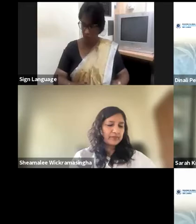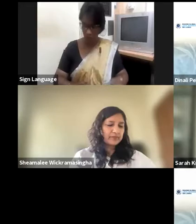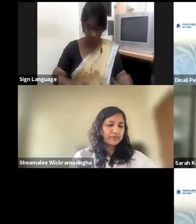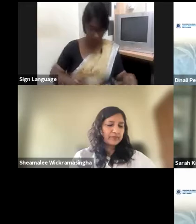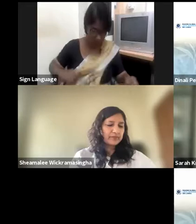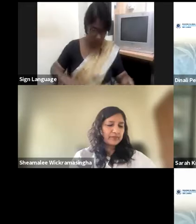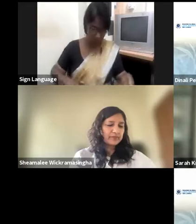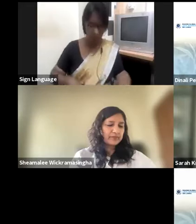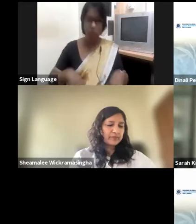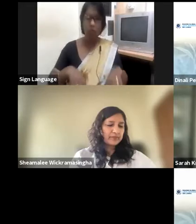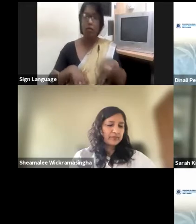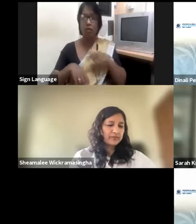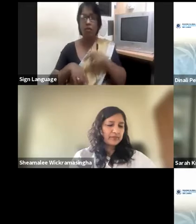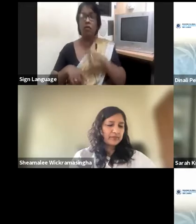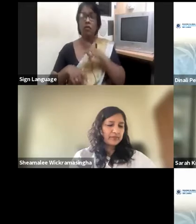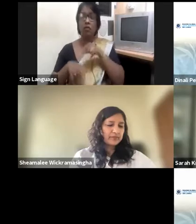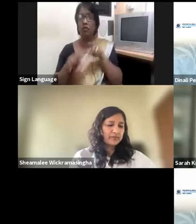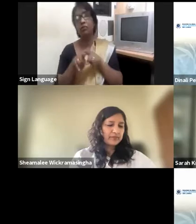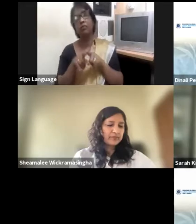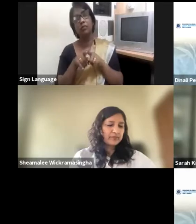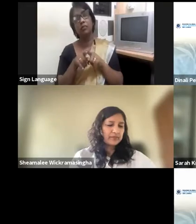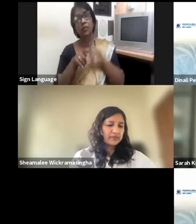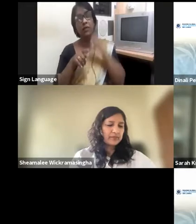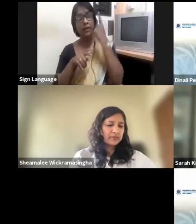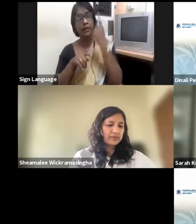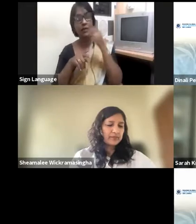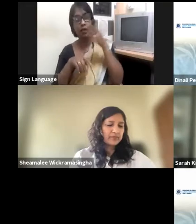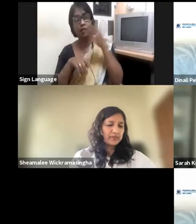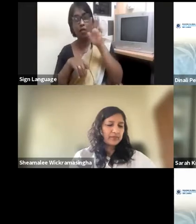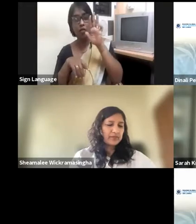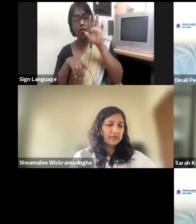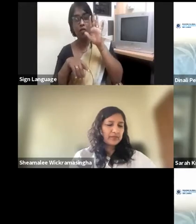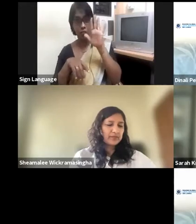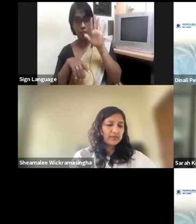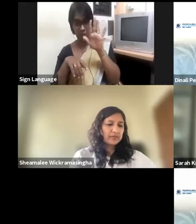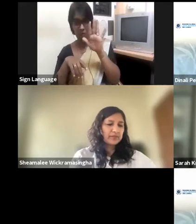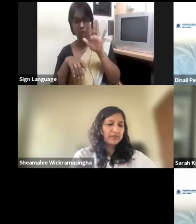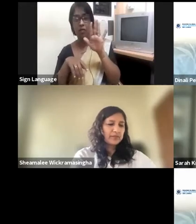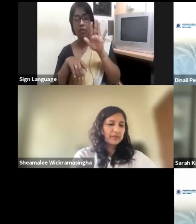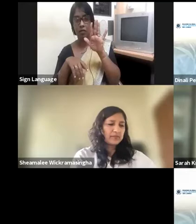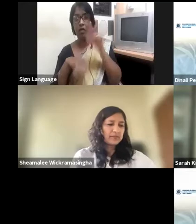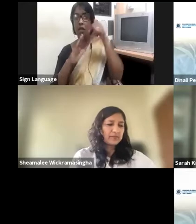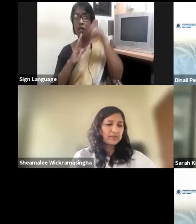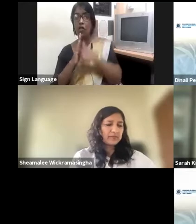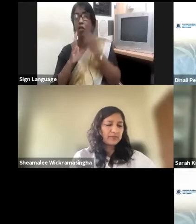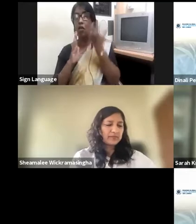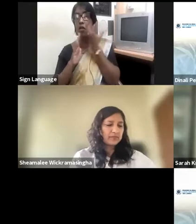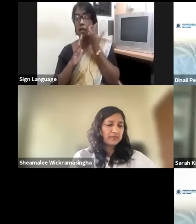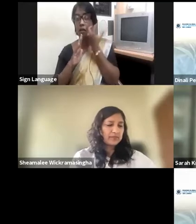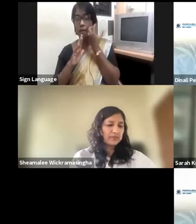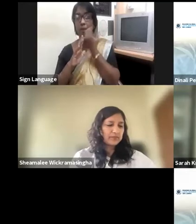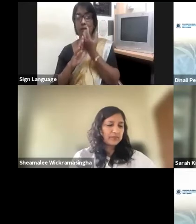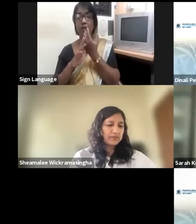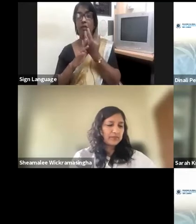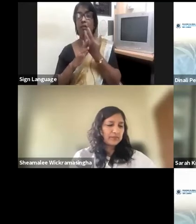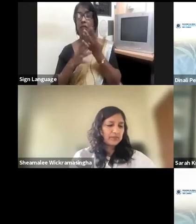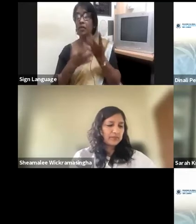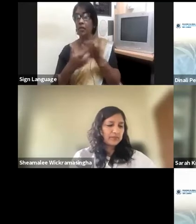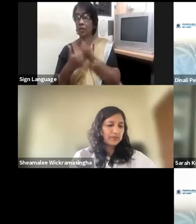take you back to 1995, South Africa won the World Cup rugby. And that time, they had